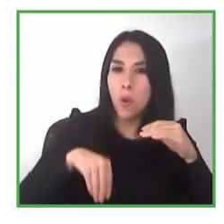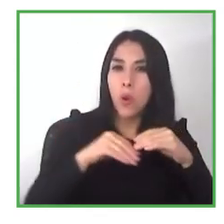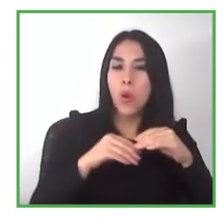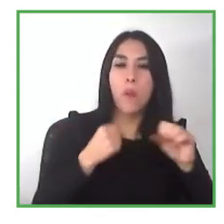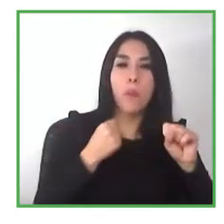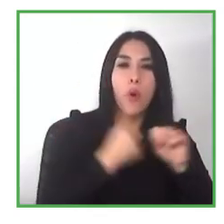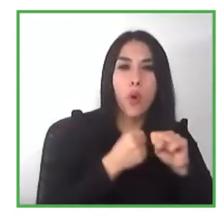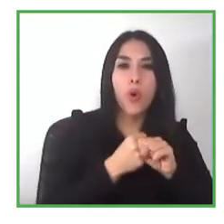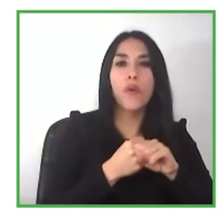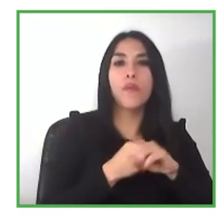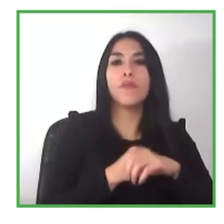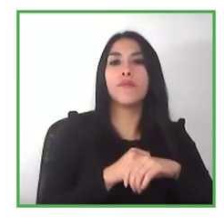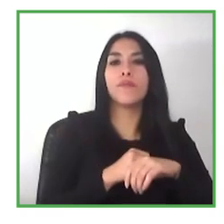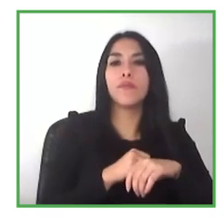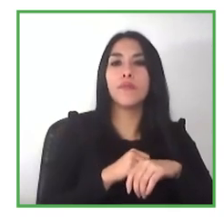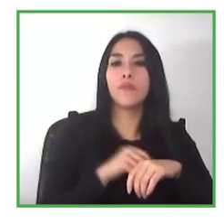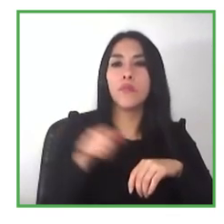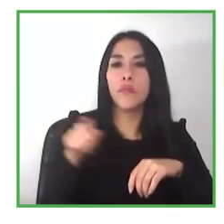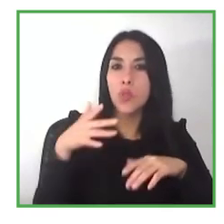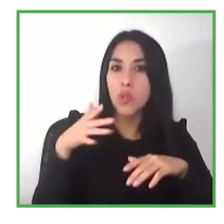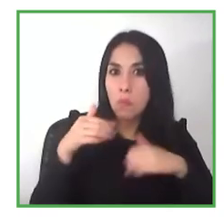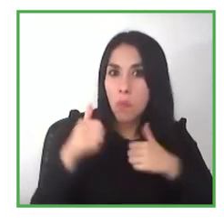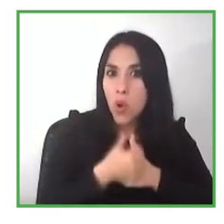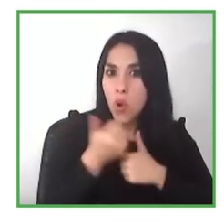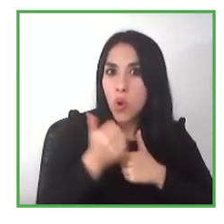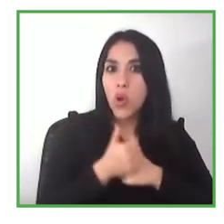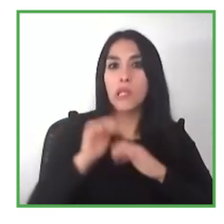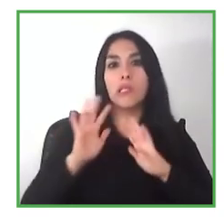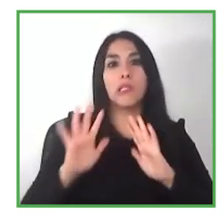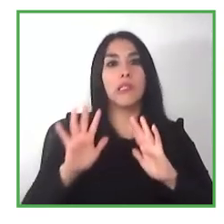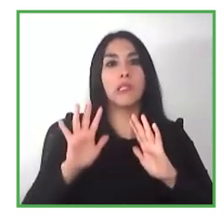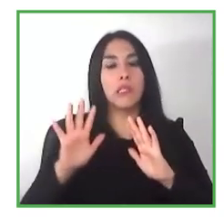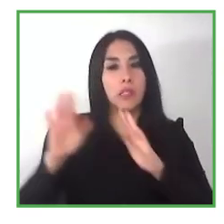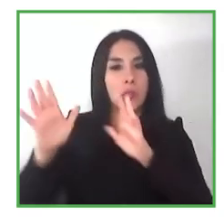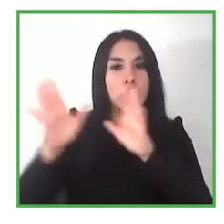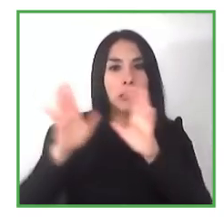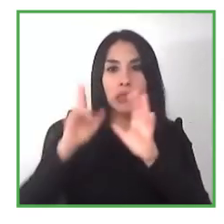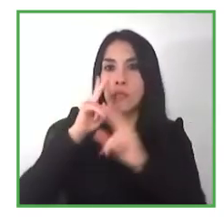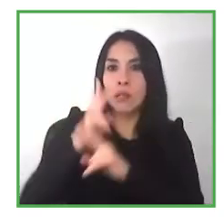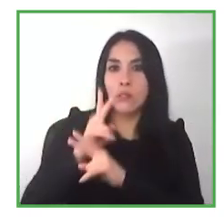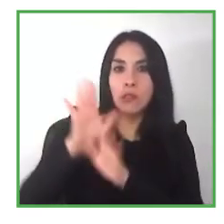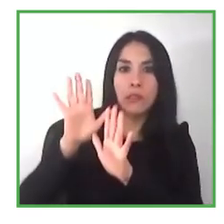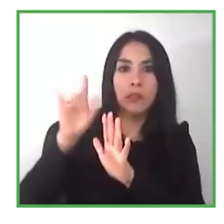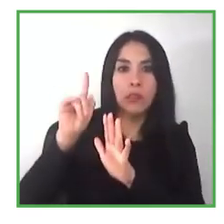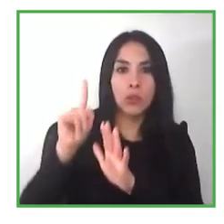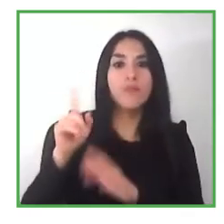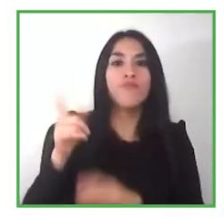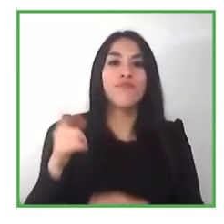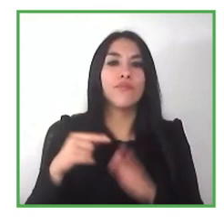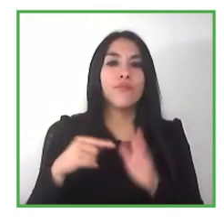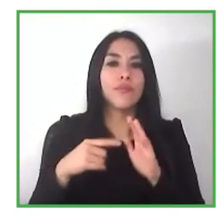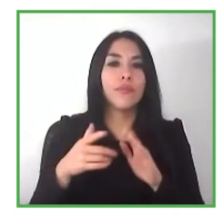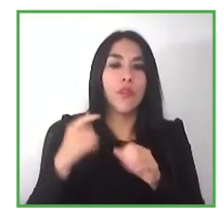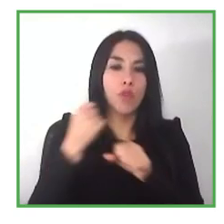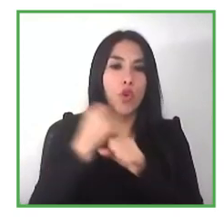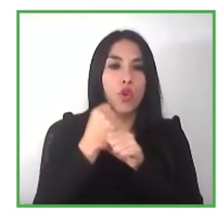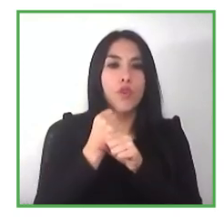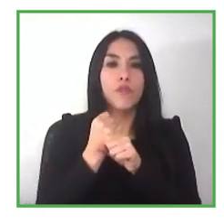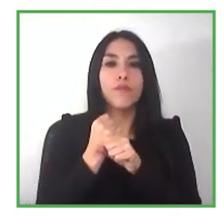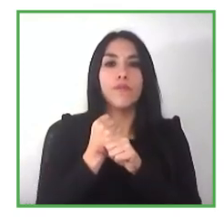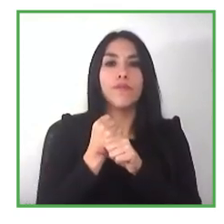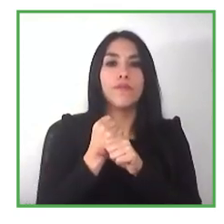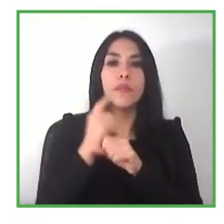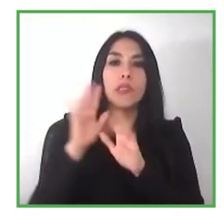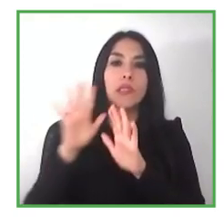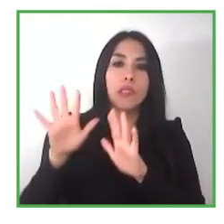start doing all the things for him or for her right so i think one of the biggest challenges is over protection